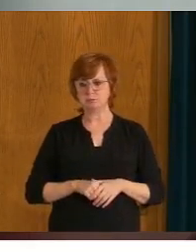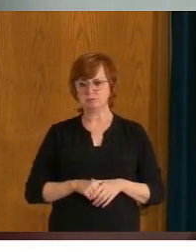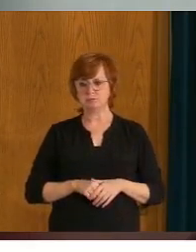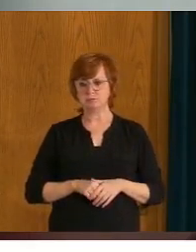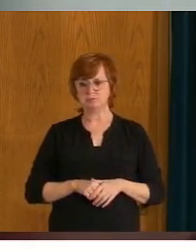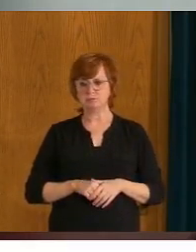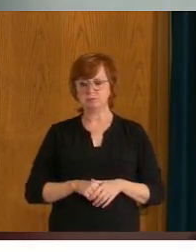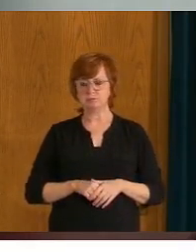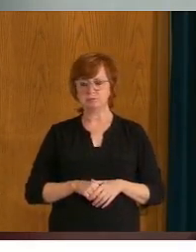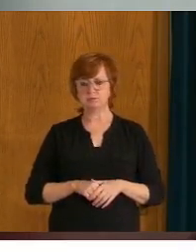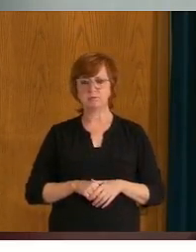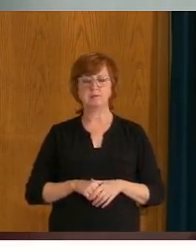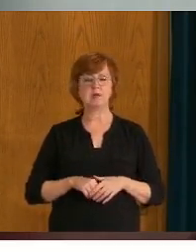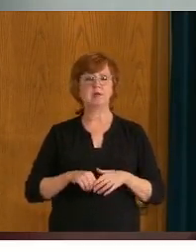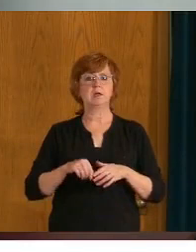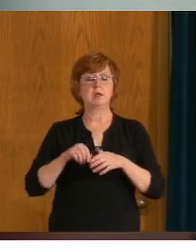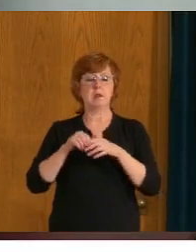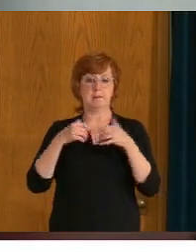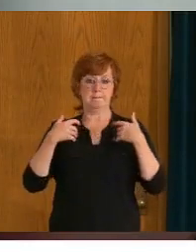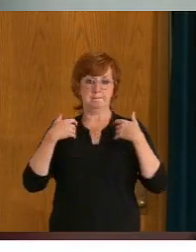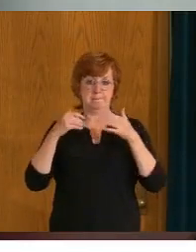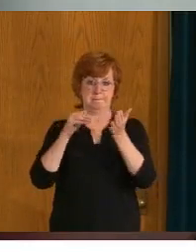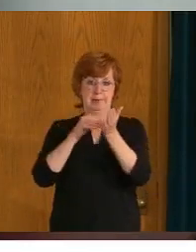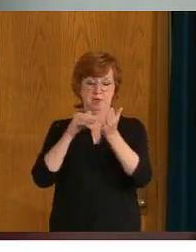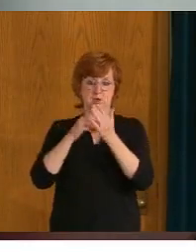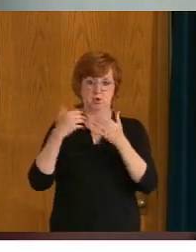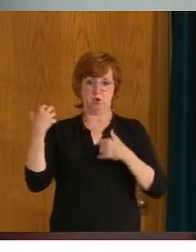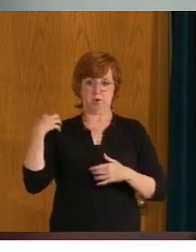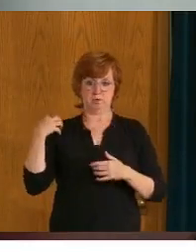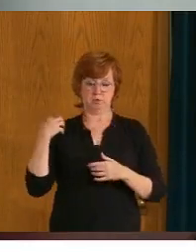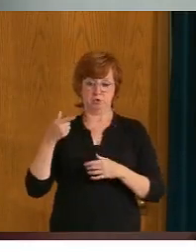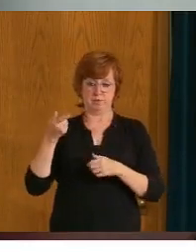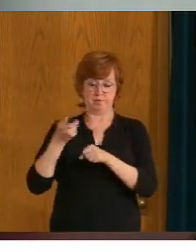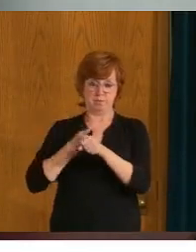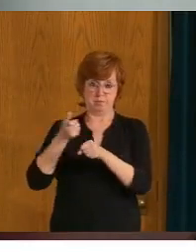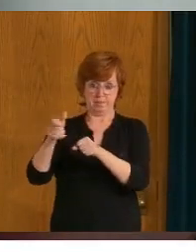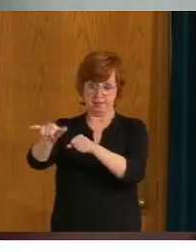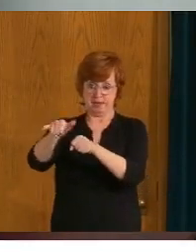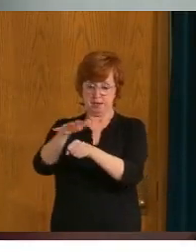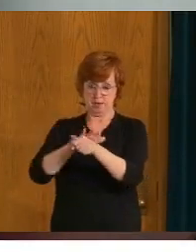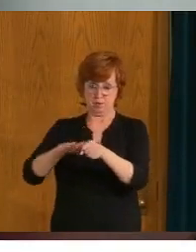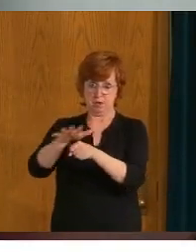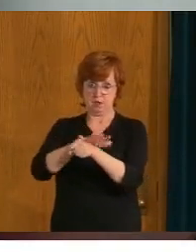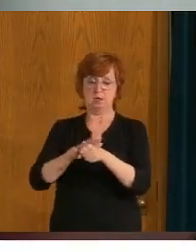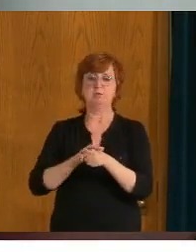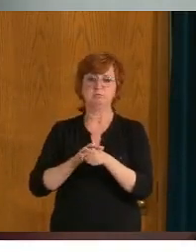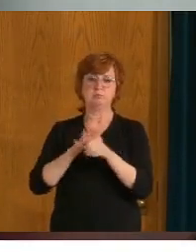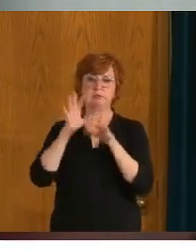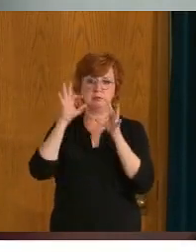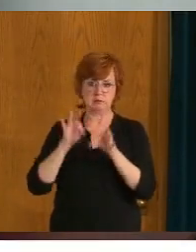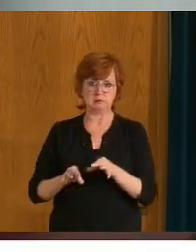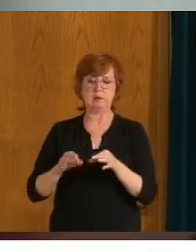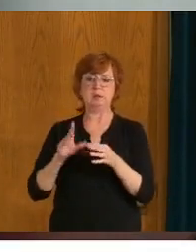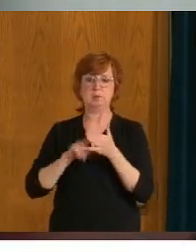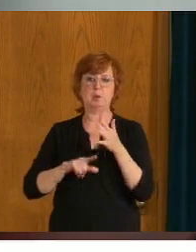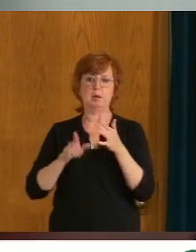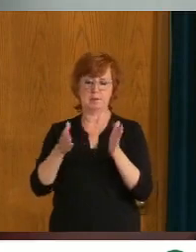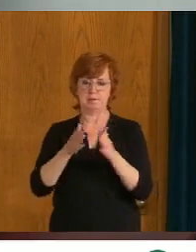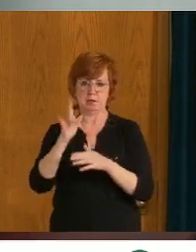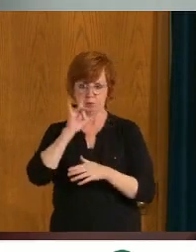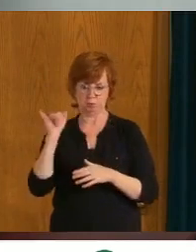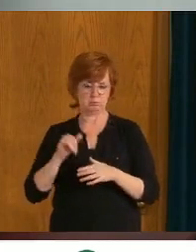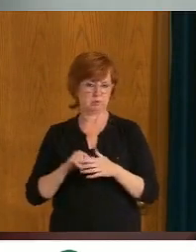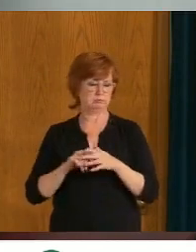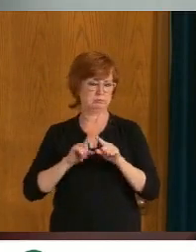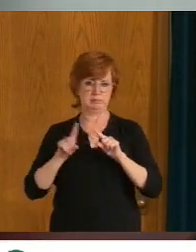medical health officers locally. And as you know, that, that, that has resulted in different levels of, uh, restrictions